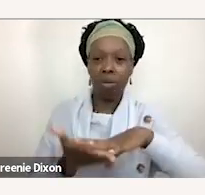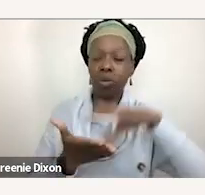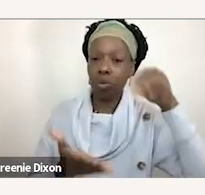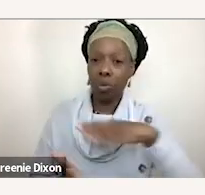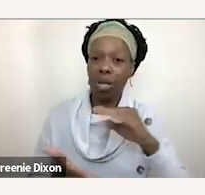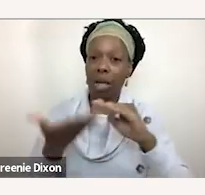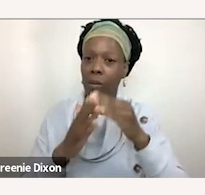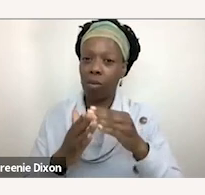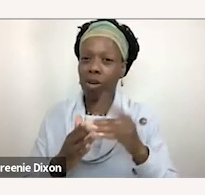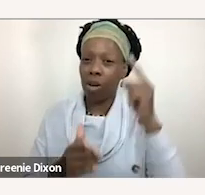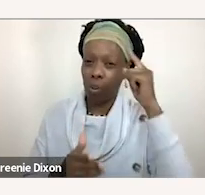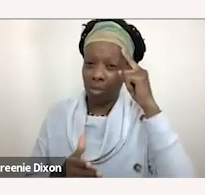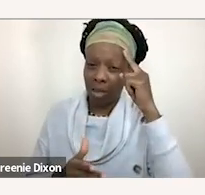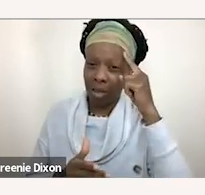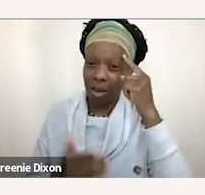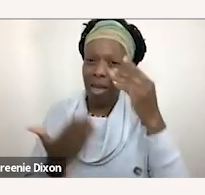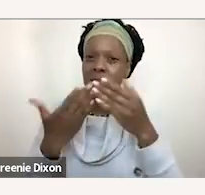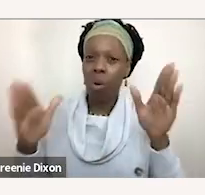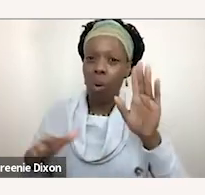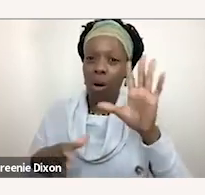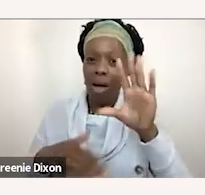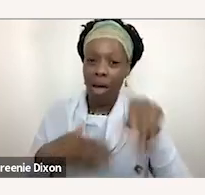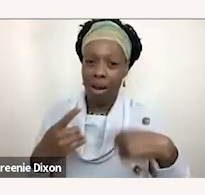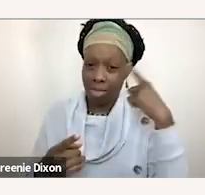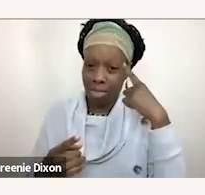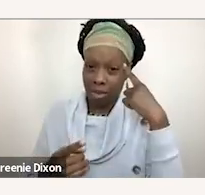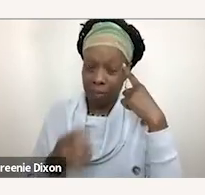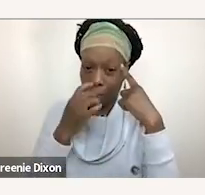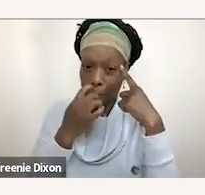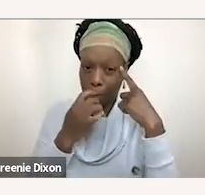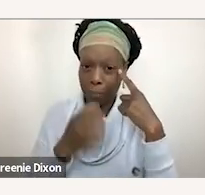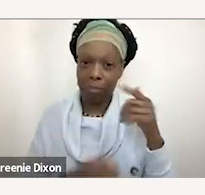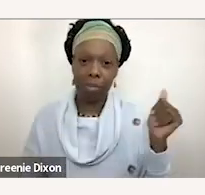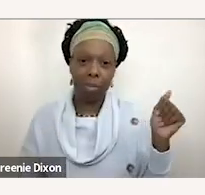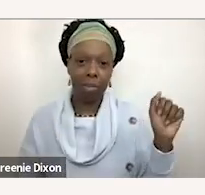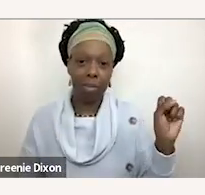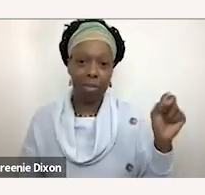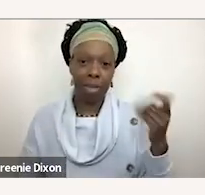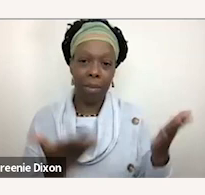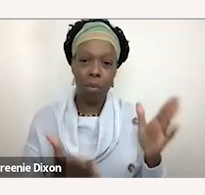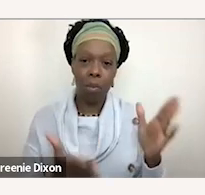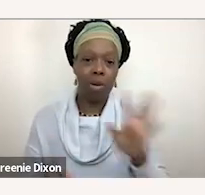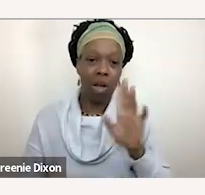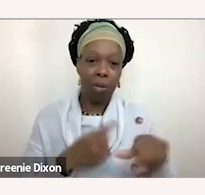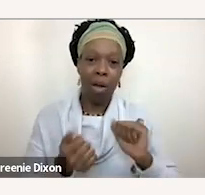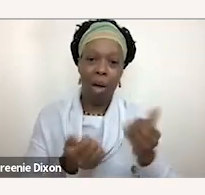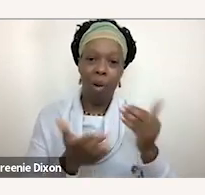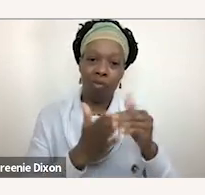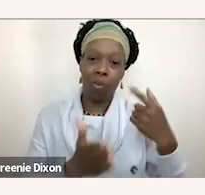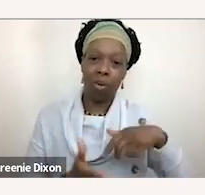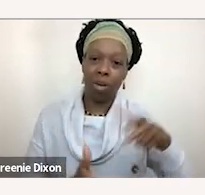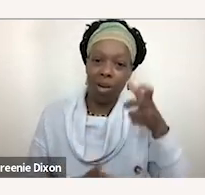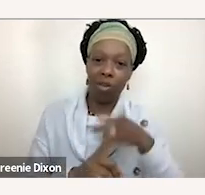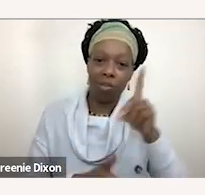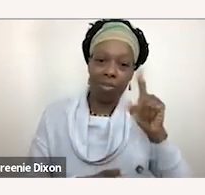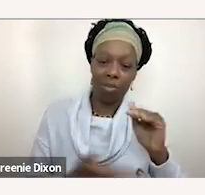really as a whole and i know you know ashley i don't know whether you want to talk about just how much we hear from the disability community how much they wished